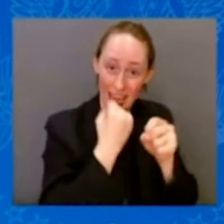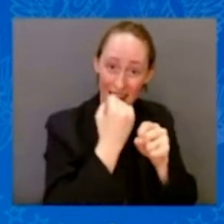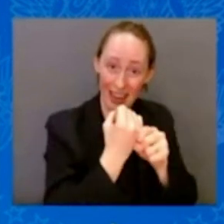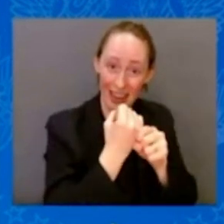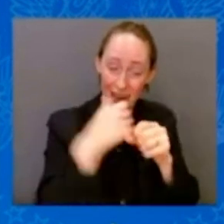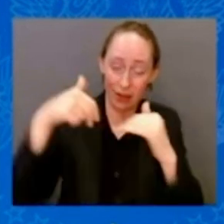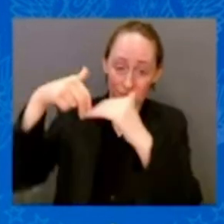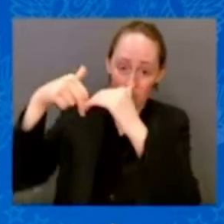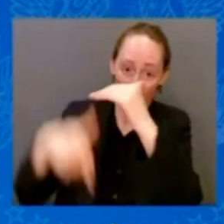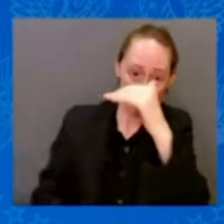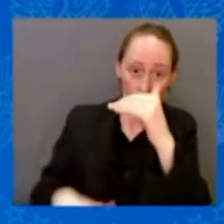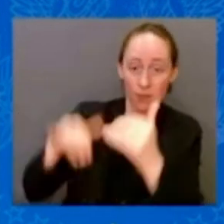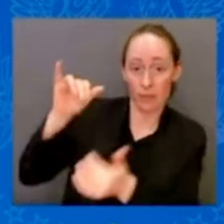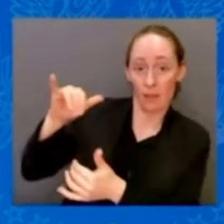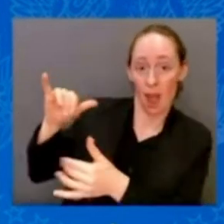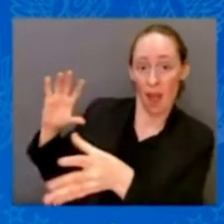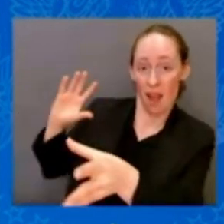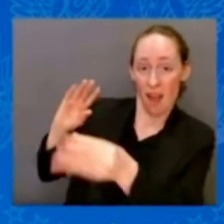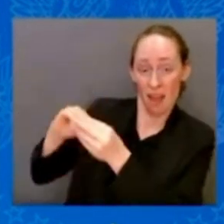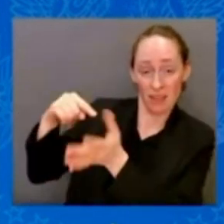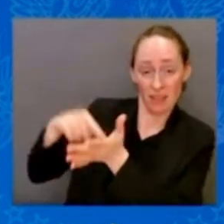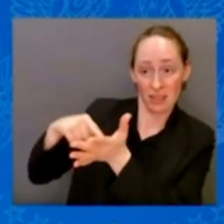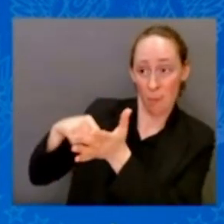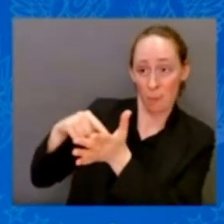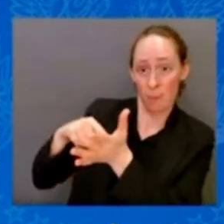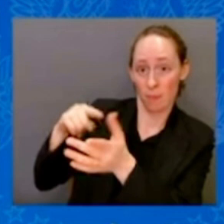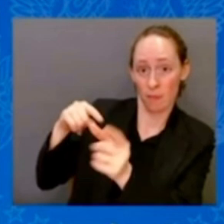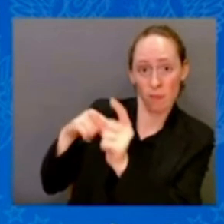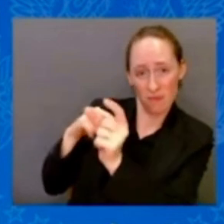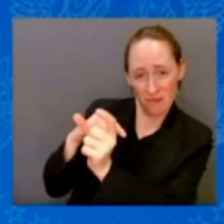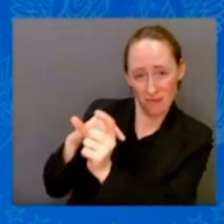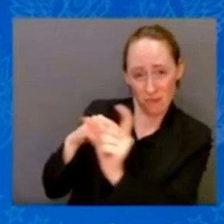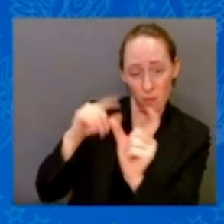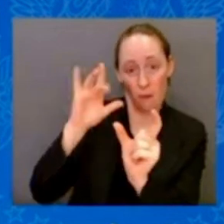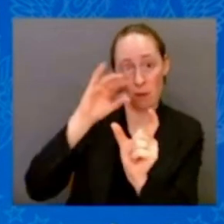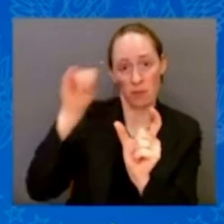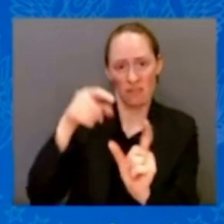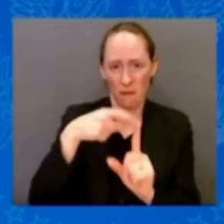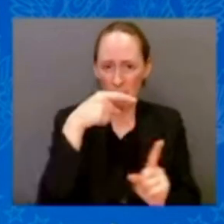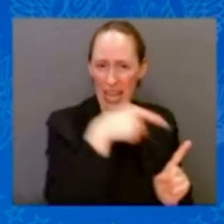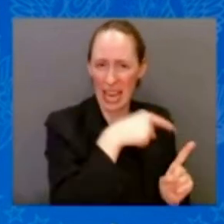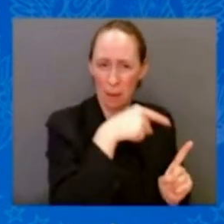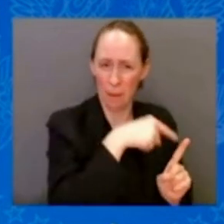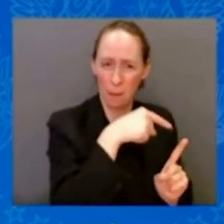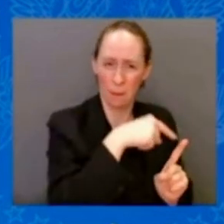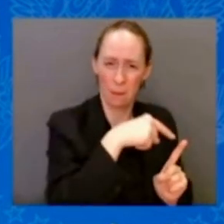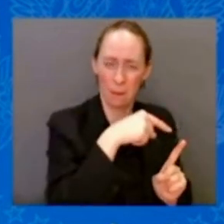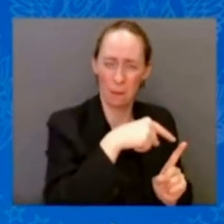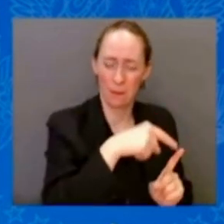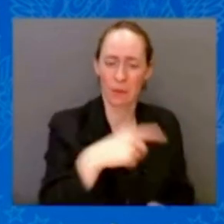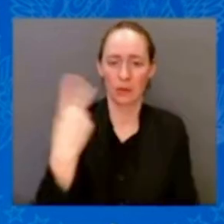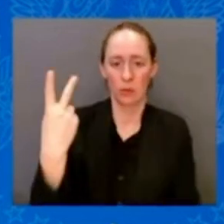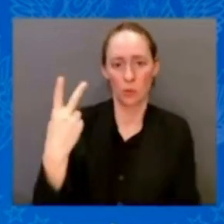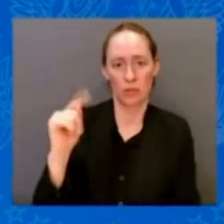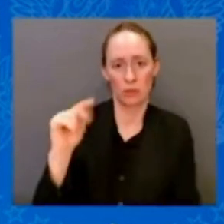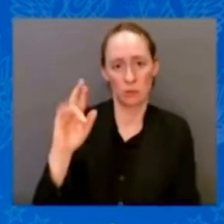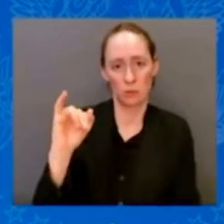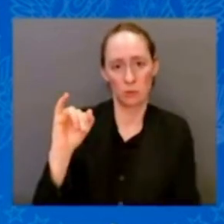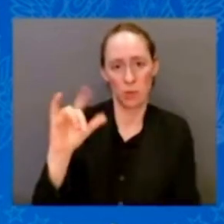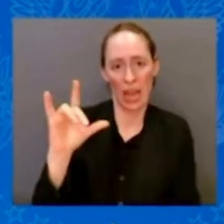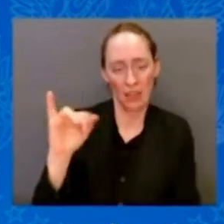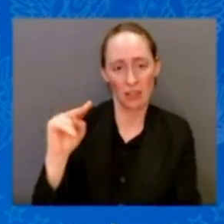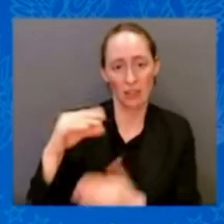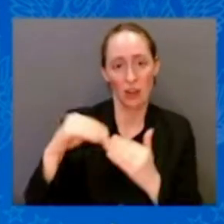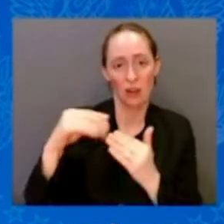And, by the way, he had a $2 trillion tax cut. The vast majority went to the super wealthy. Guess what? He didn't pay for a single solitary